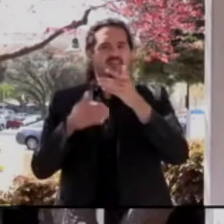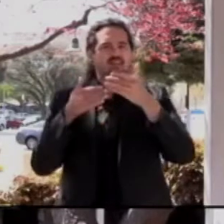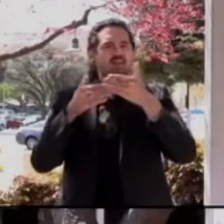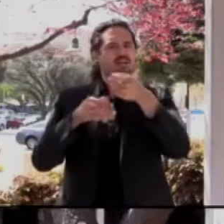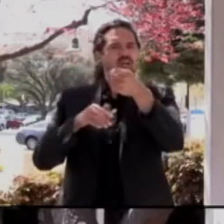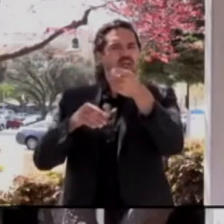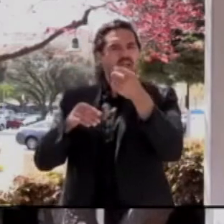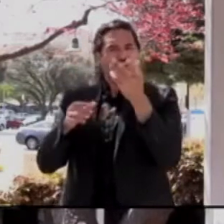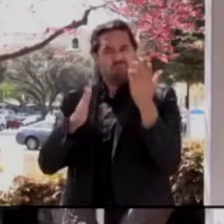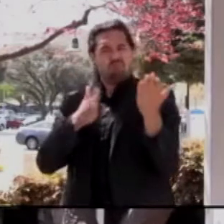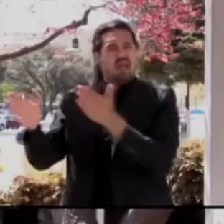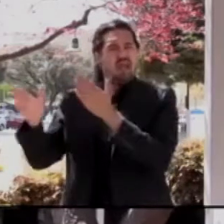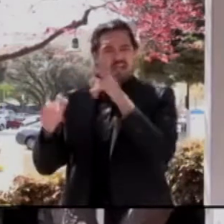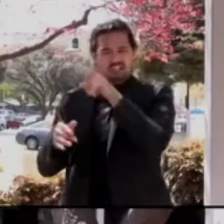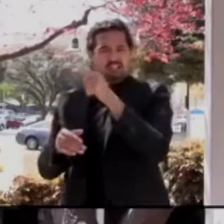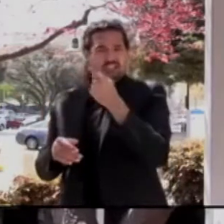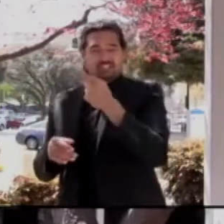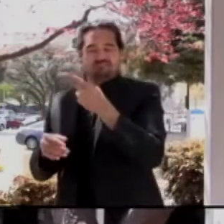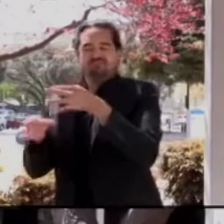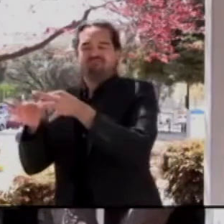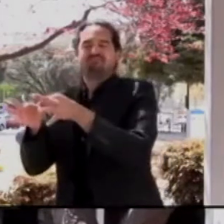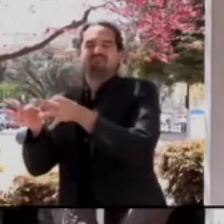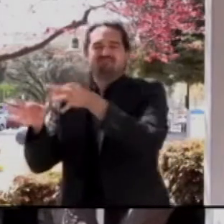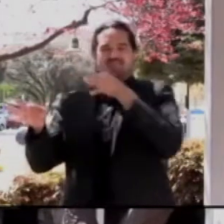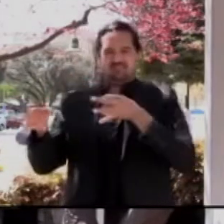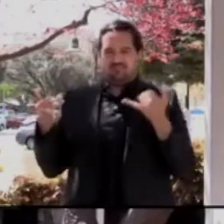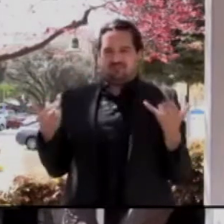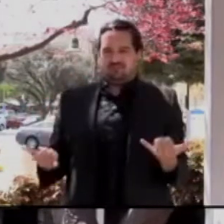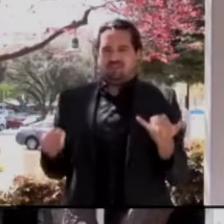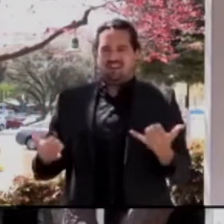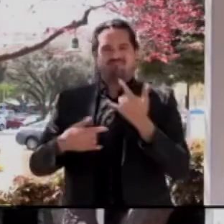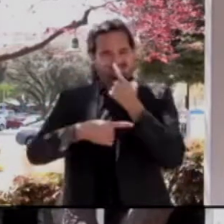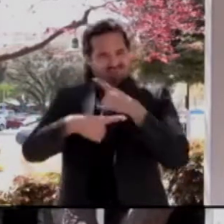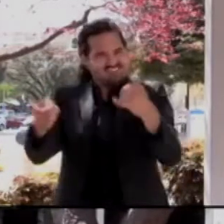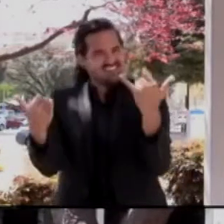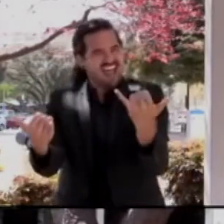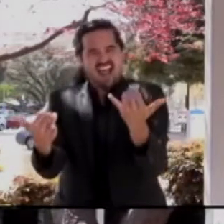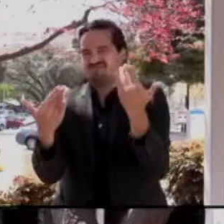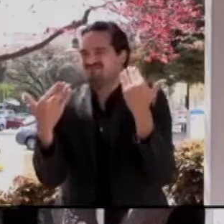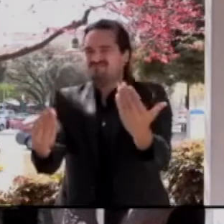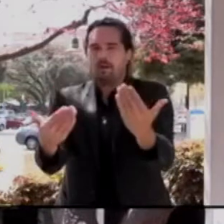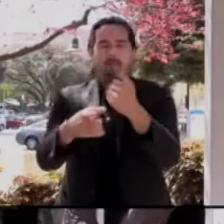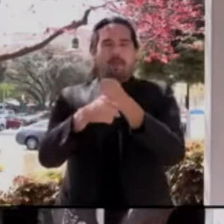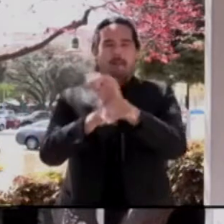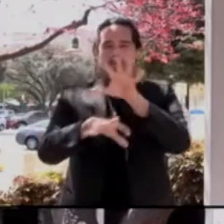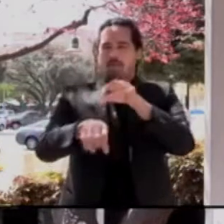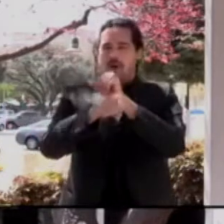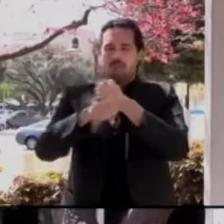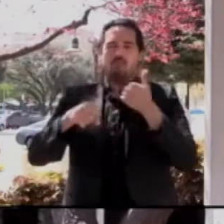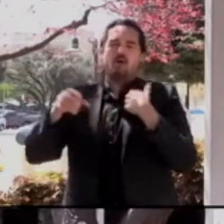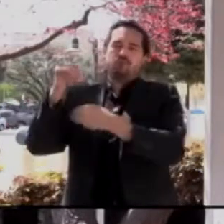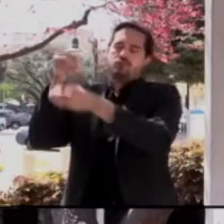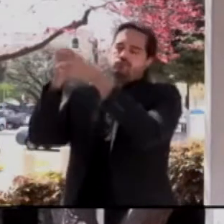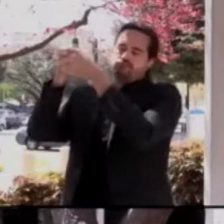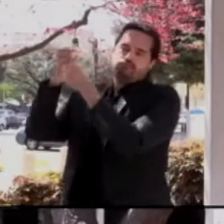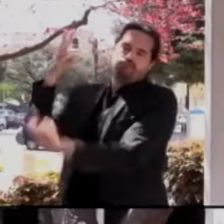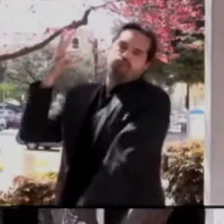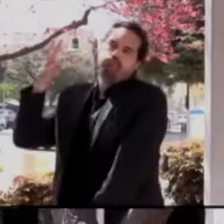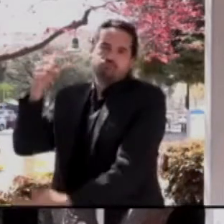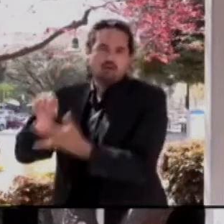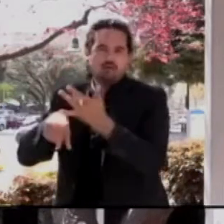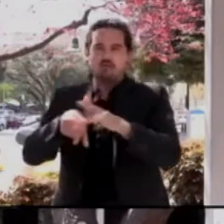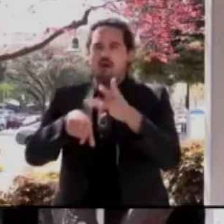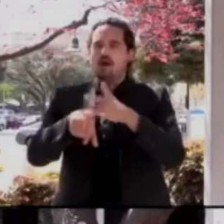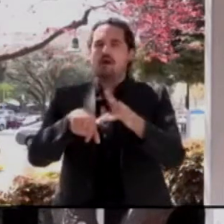eligibility on Thursday. So as of today, we will have the appointments, which we will talk about in a minute, but people can make those